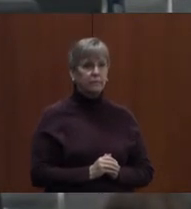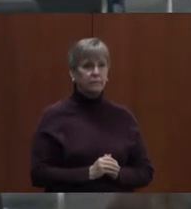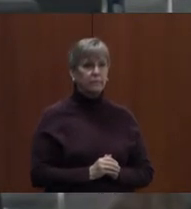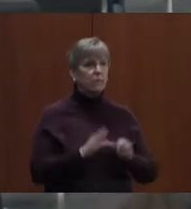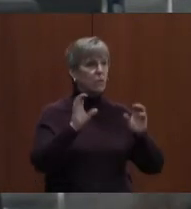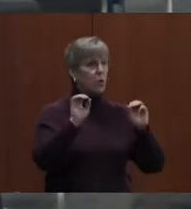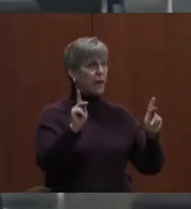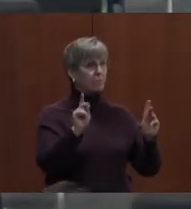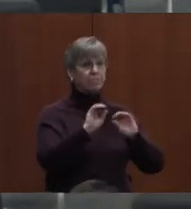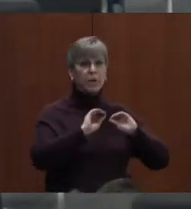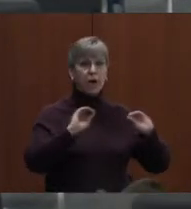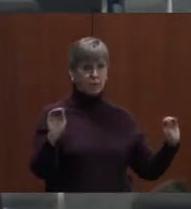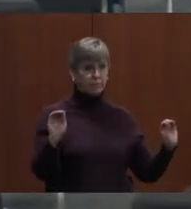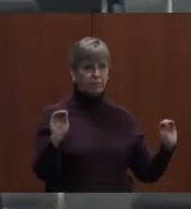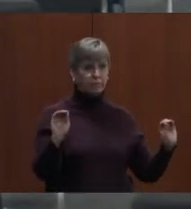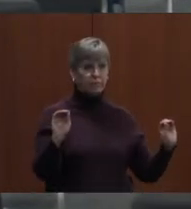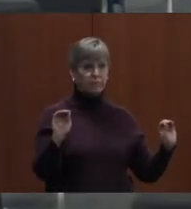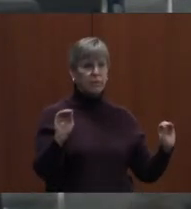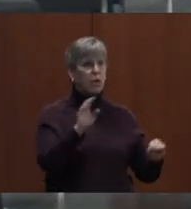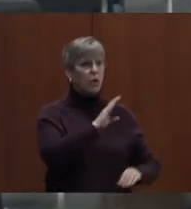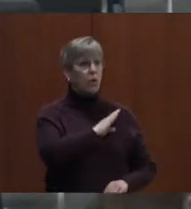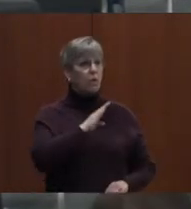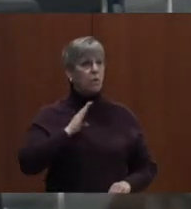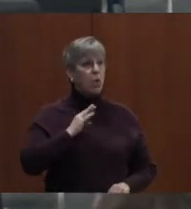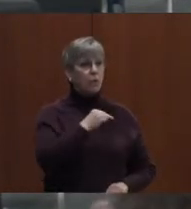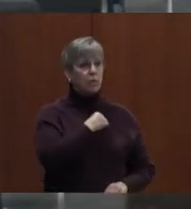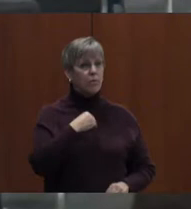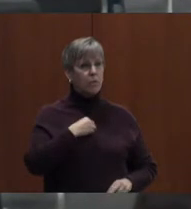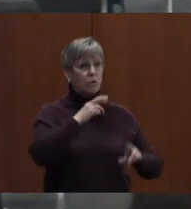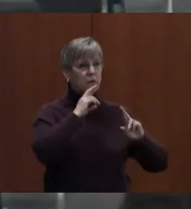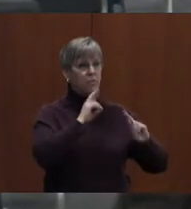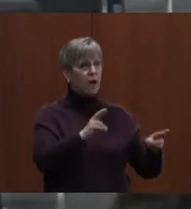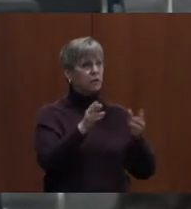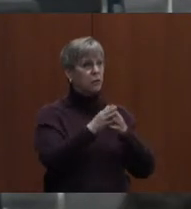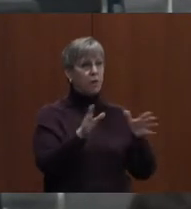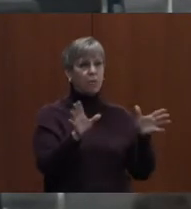Okay, then we'll move to board member response to public comments.